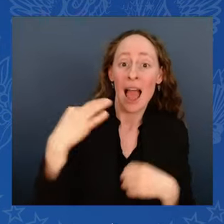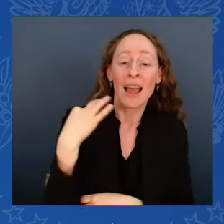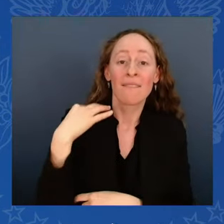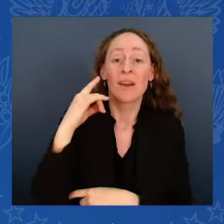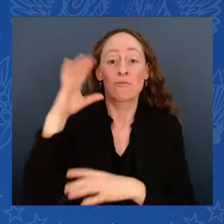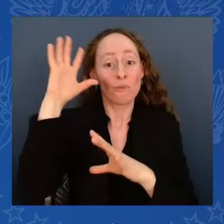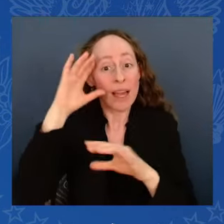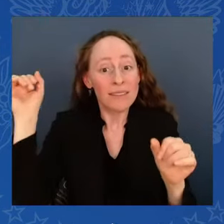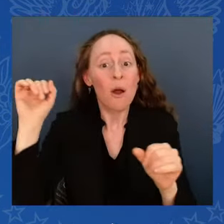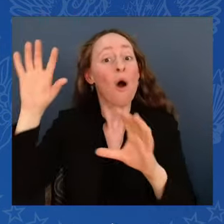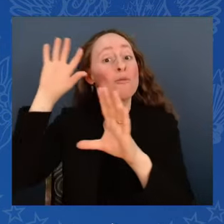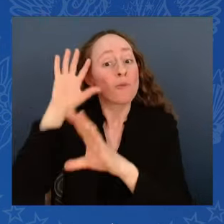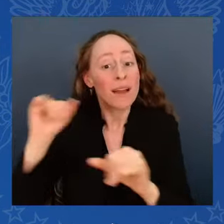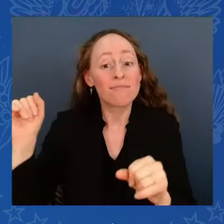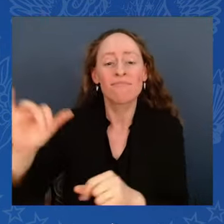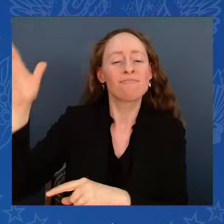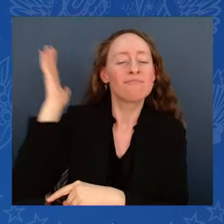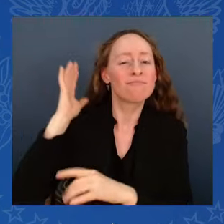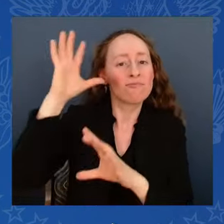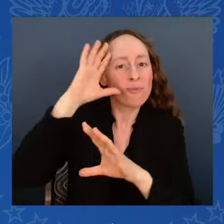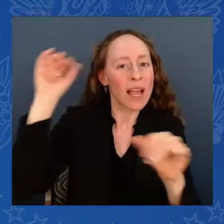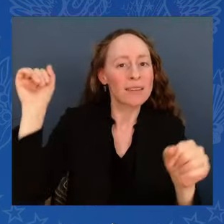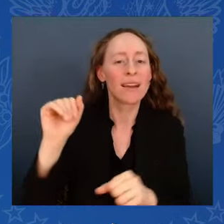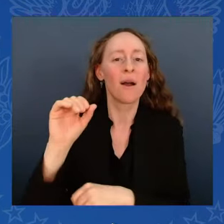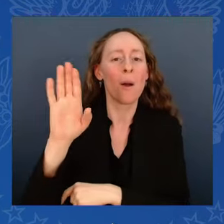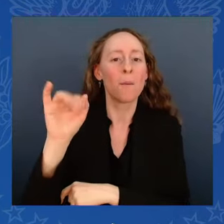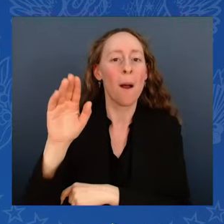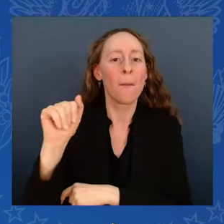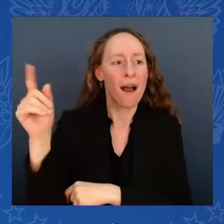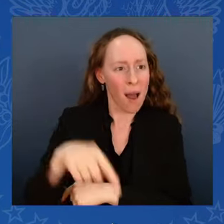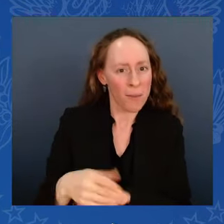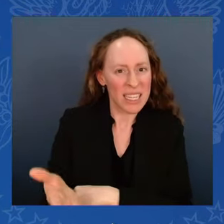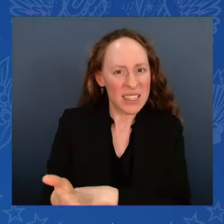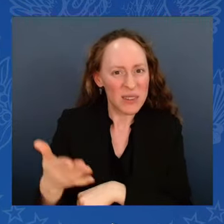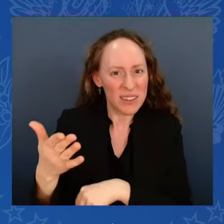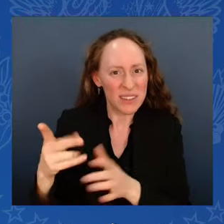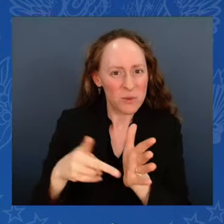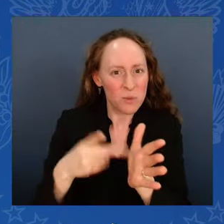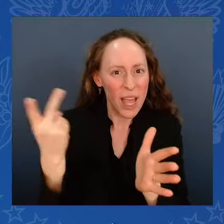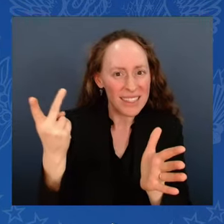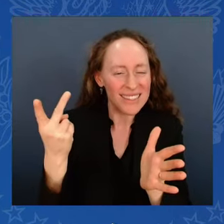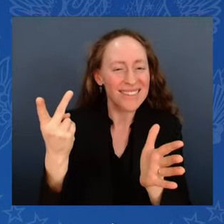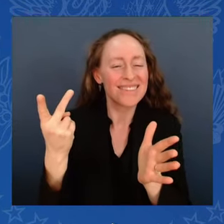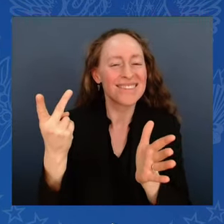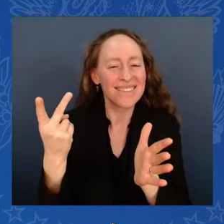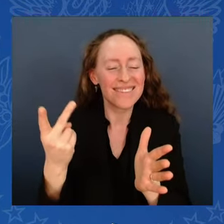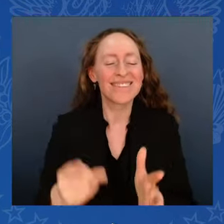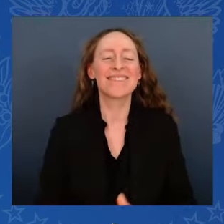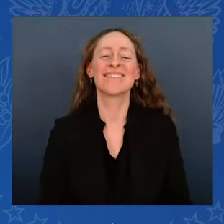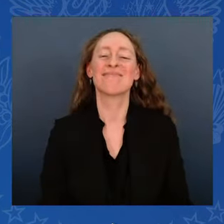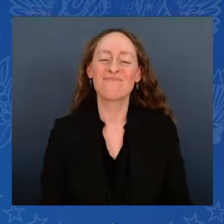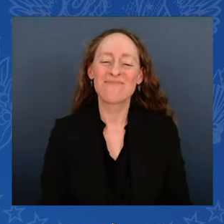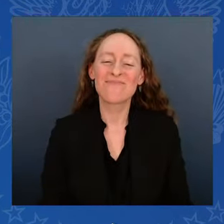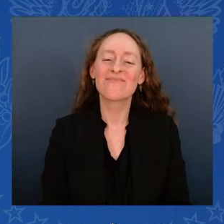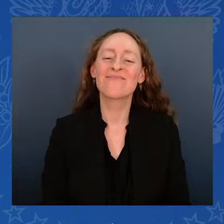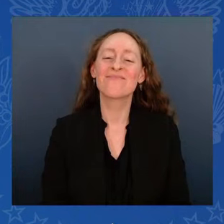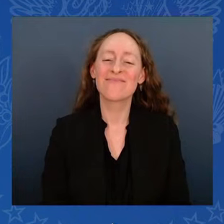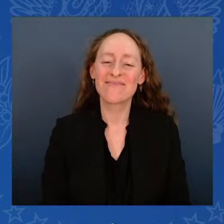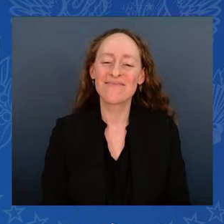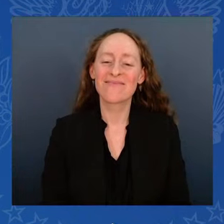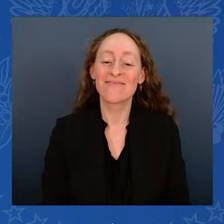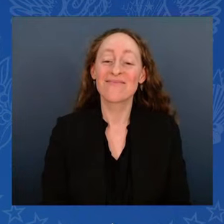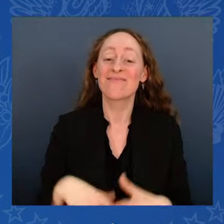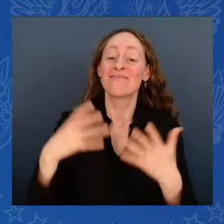One time in each term. And President Joe Biden came and spoke